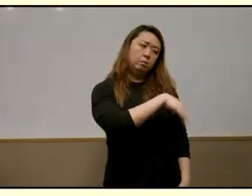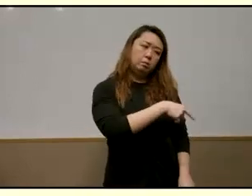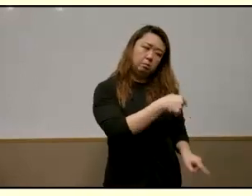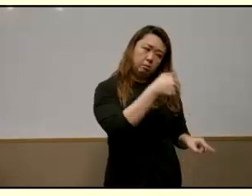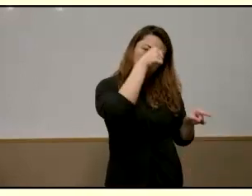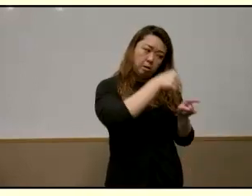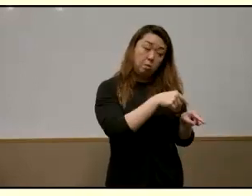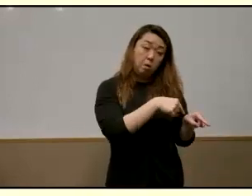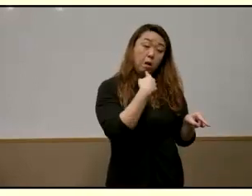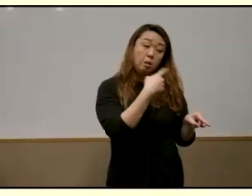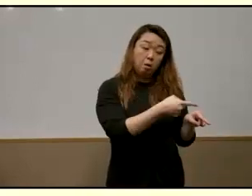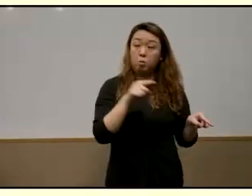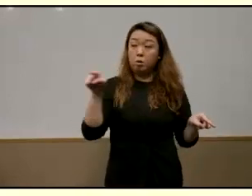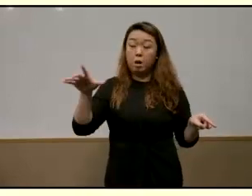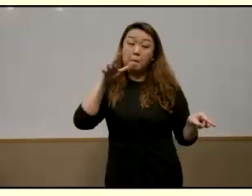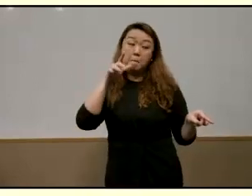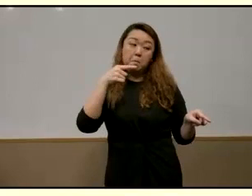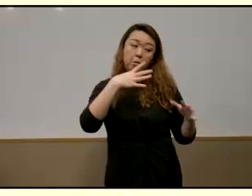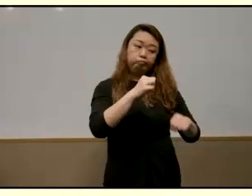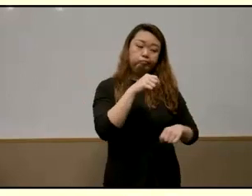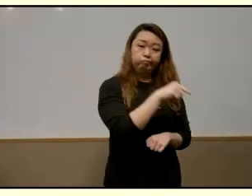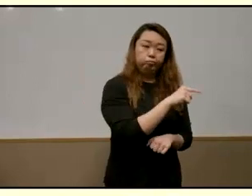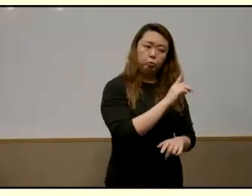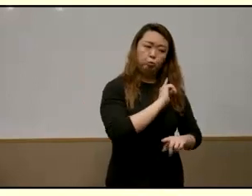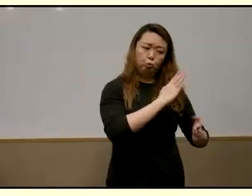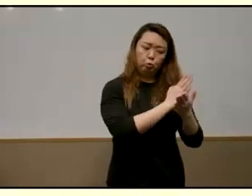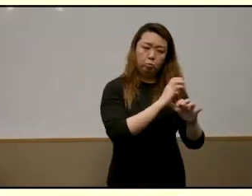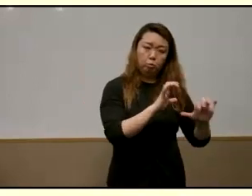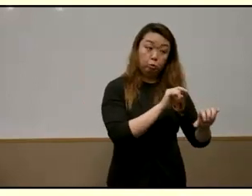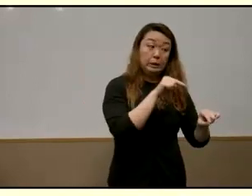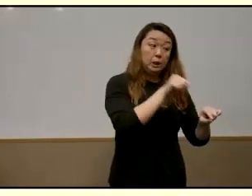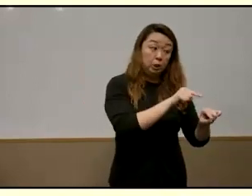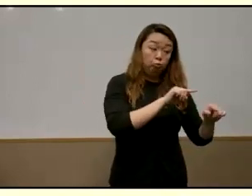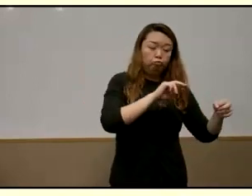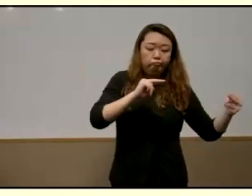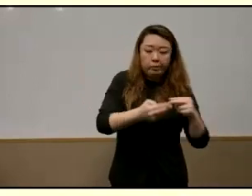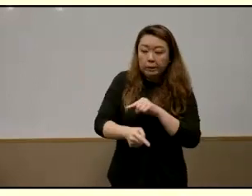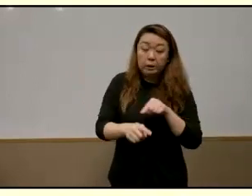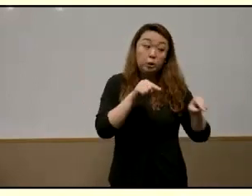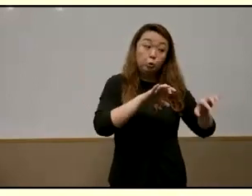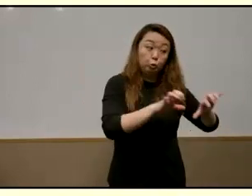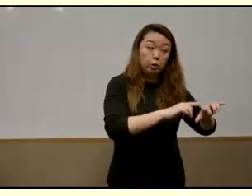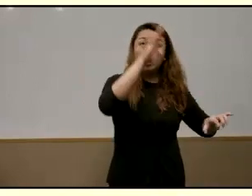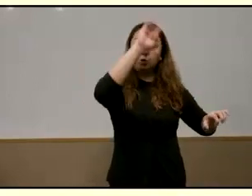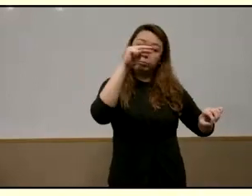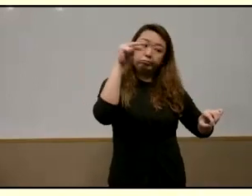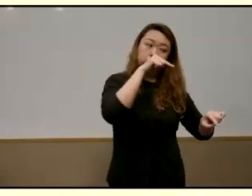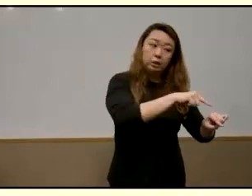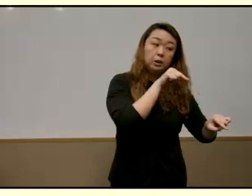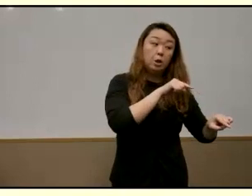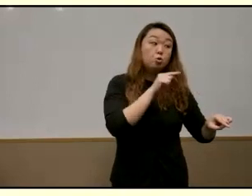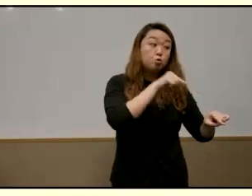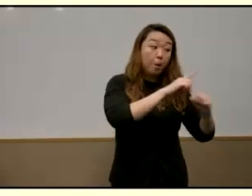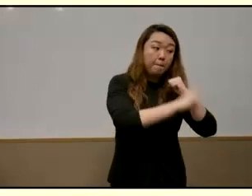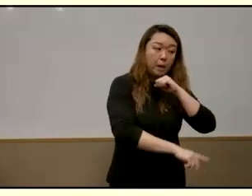one thing your mother trusting you a lot don't do that what you're doing to her that god is looking at you you will get the punishment not your mother she